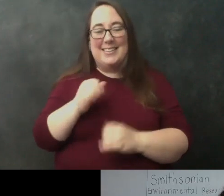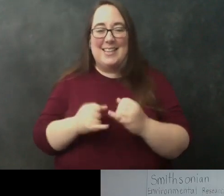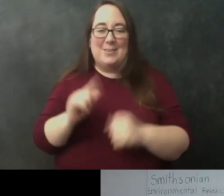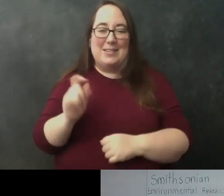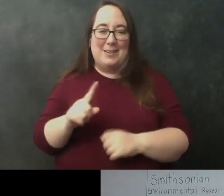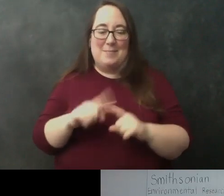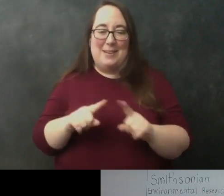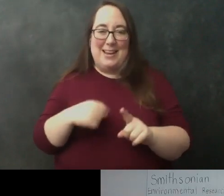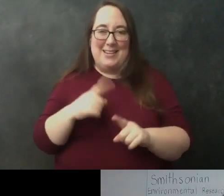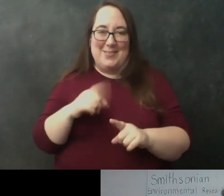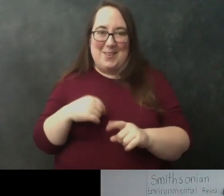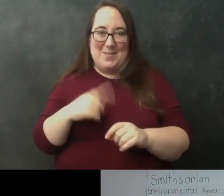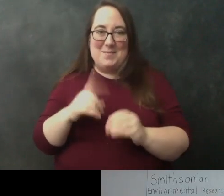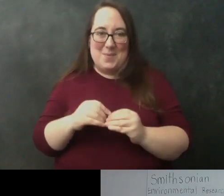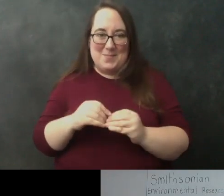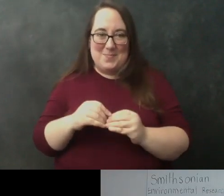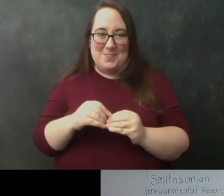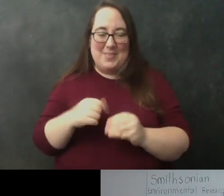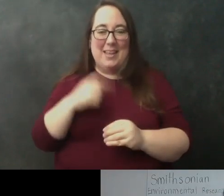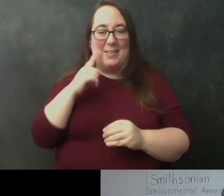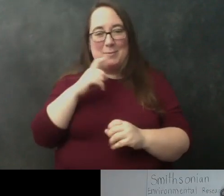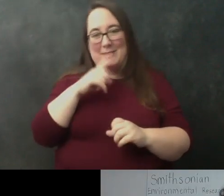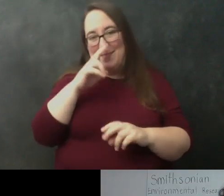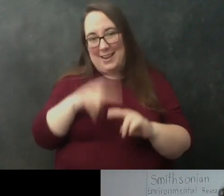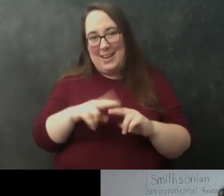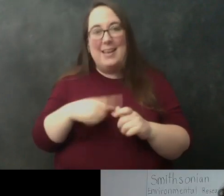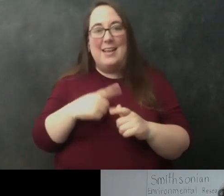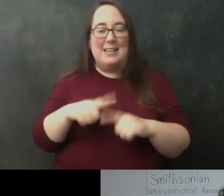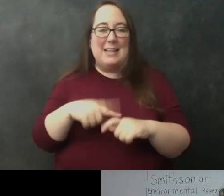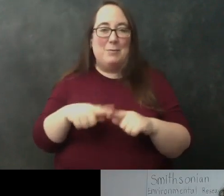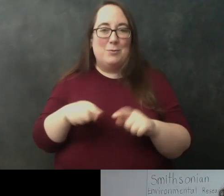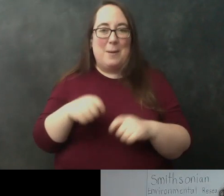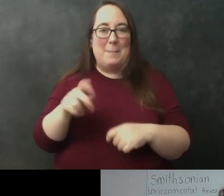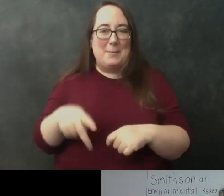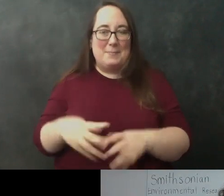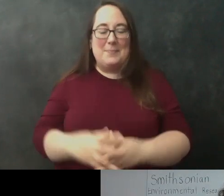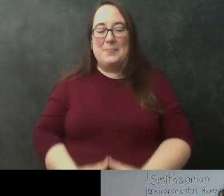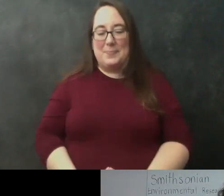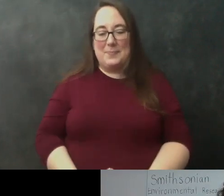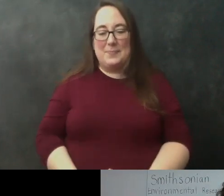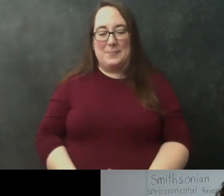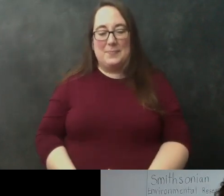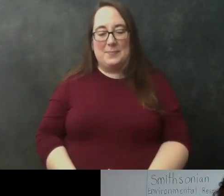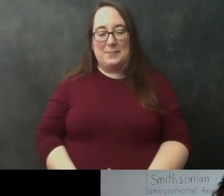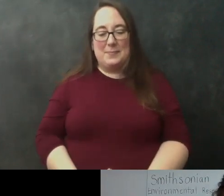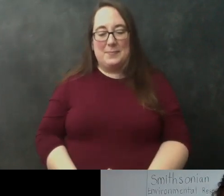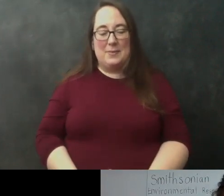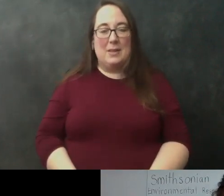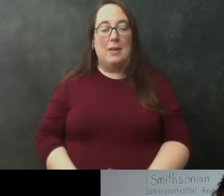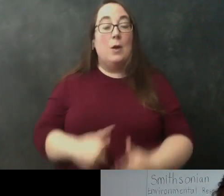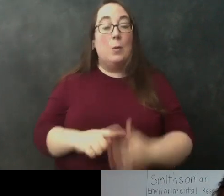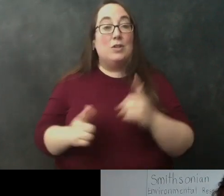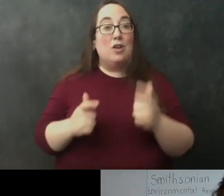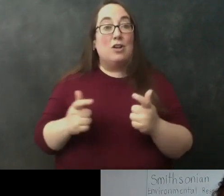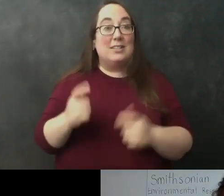but i do have one more that i think will be really fun and then i think it might be time for us to wrap up what is the largest single cell organism